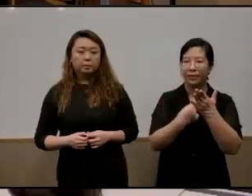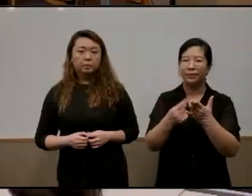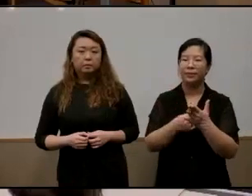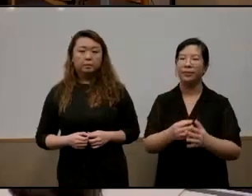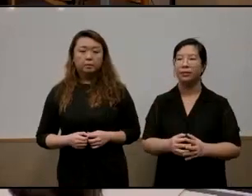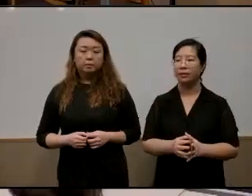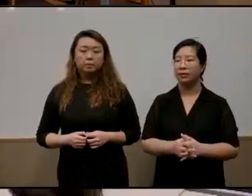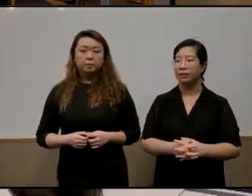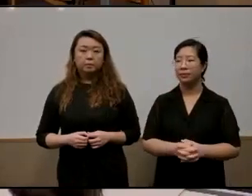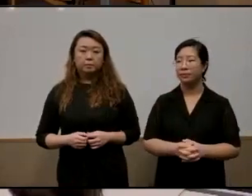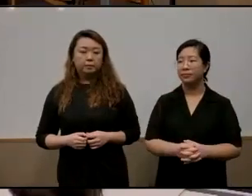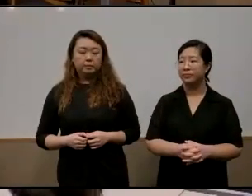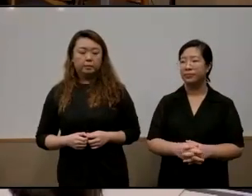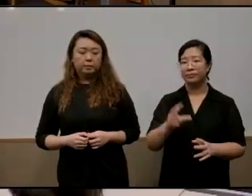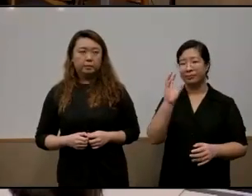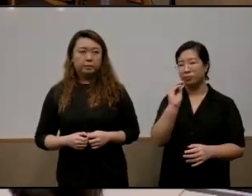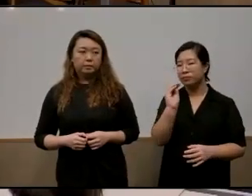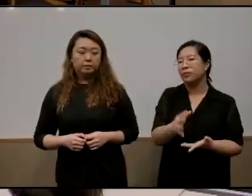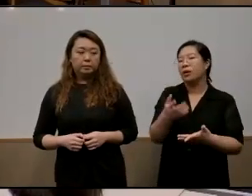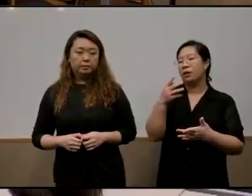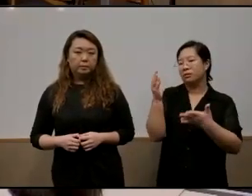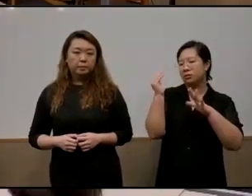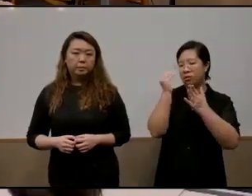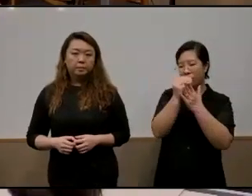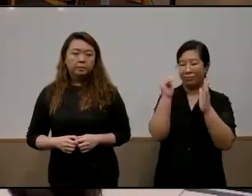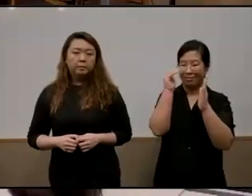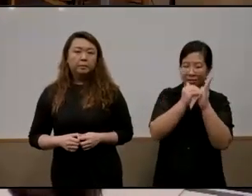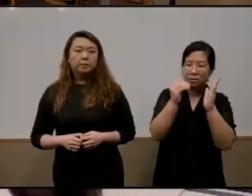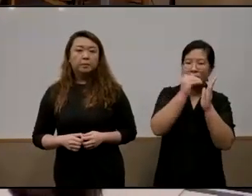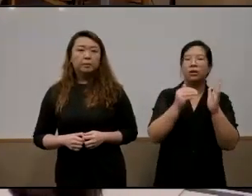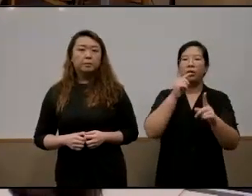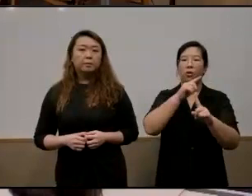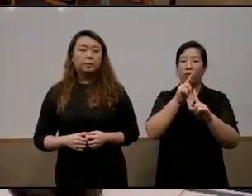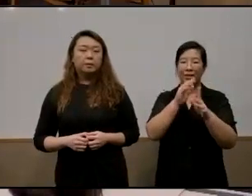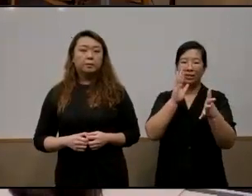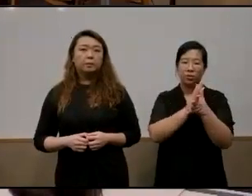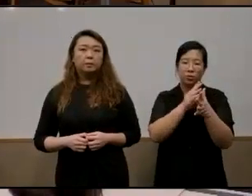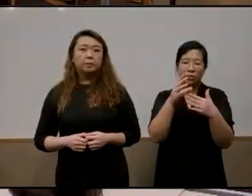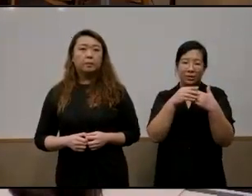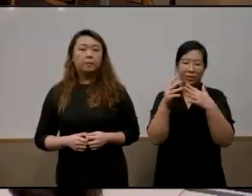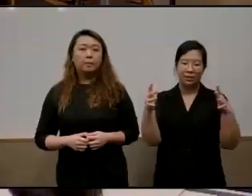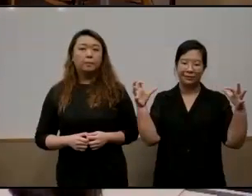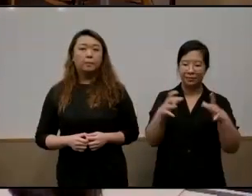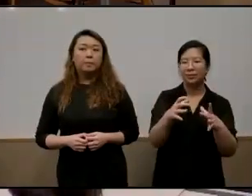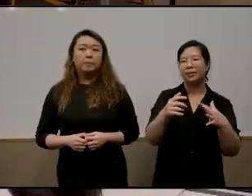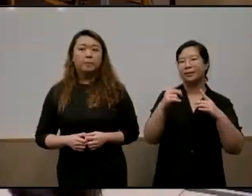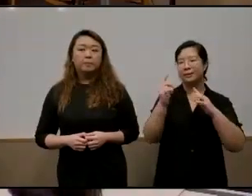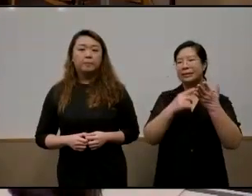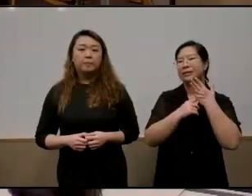sometimes oftentimes uh when school leaders uh gather and talk about you know the challenges uh